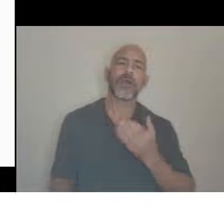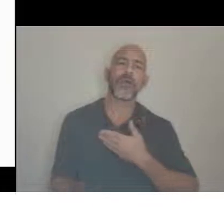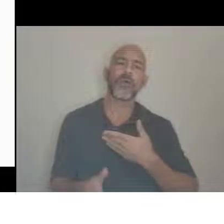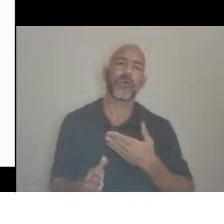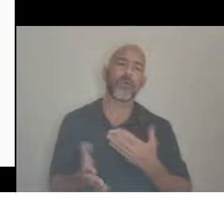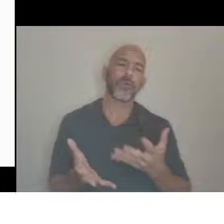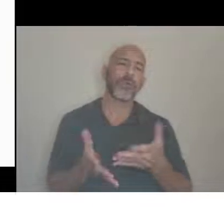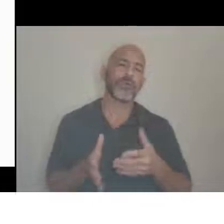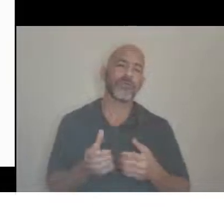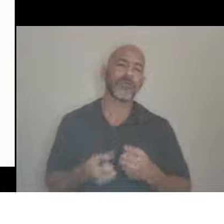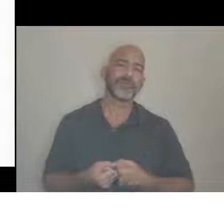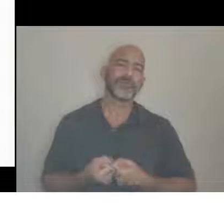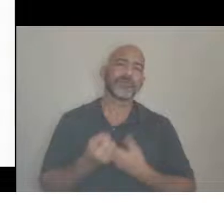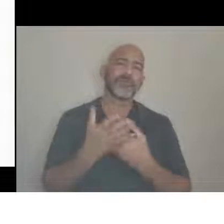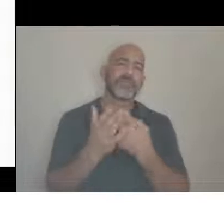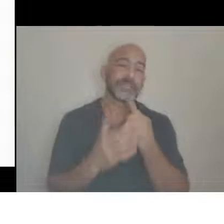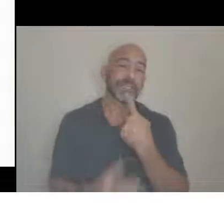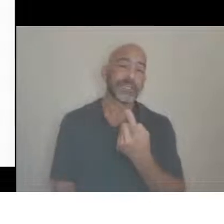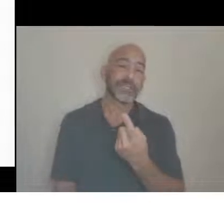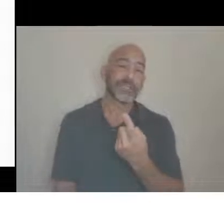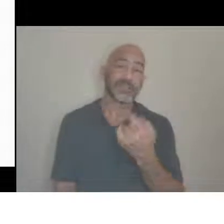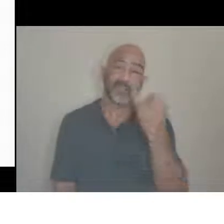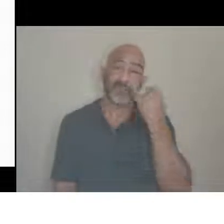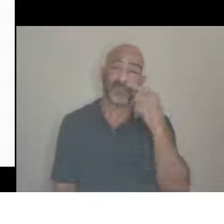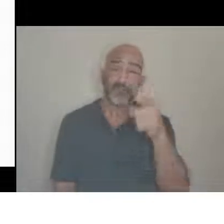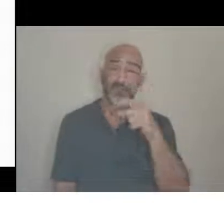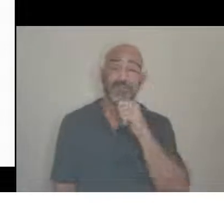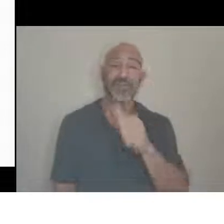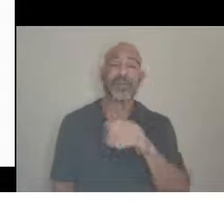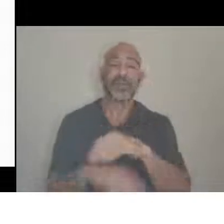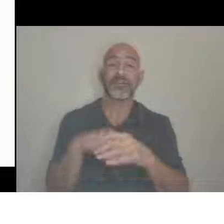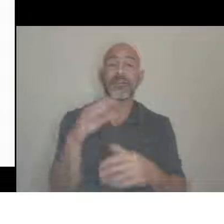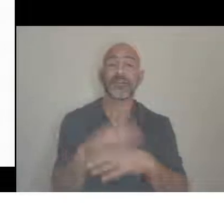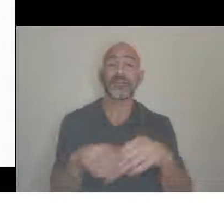someone, and putting your hands on their body.